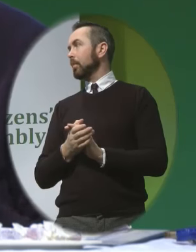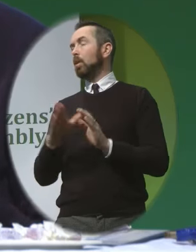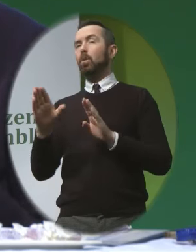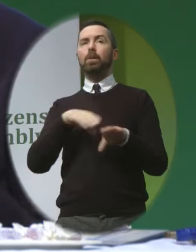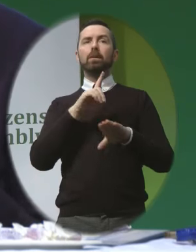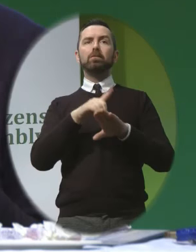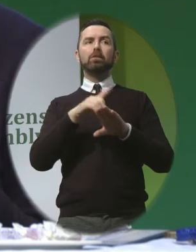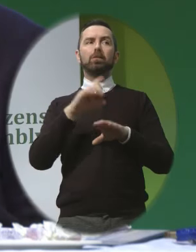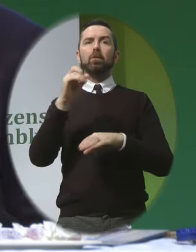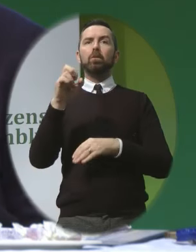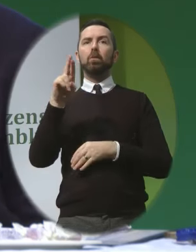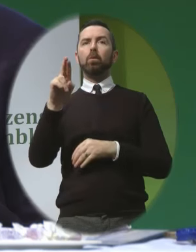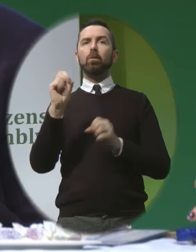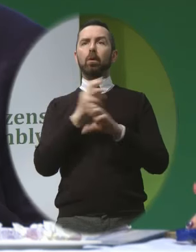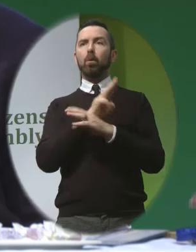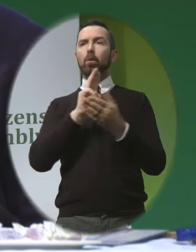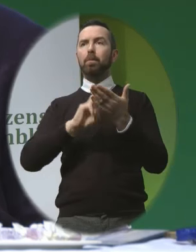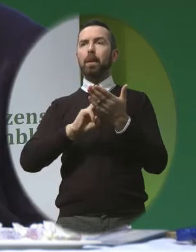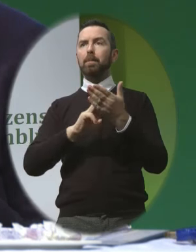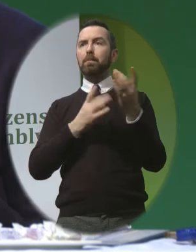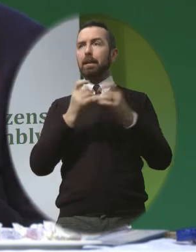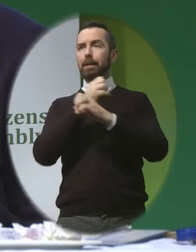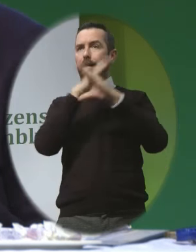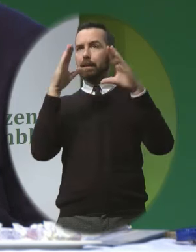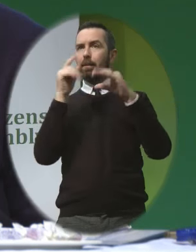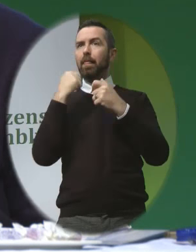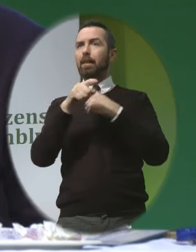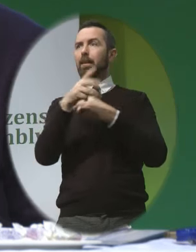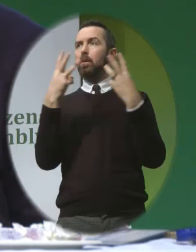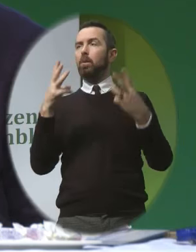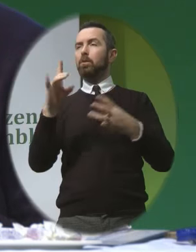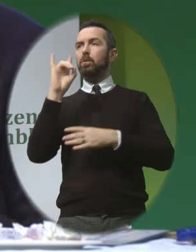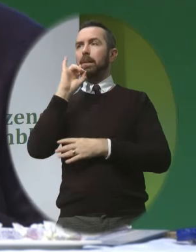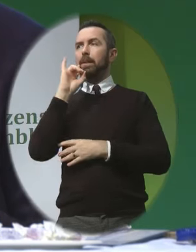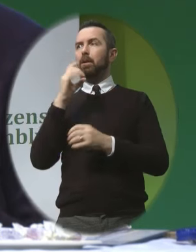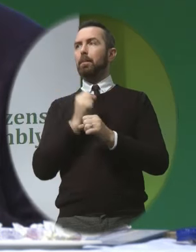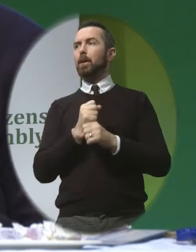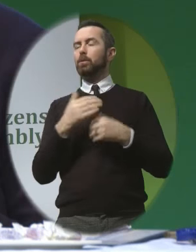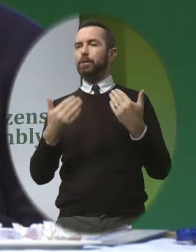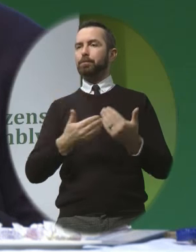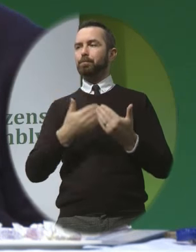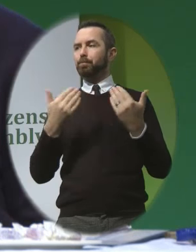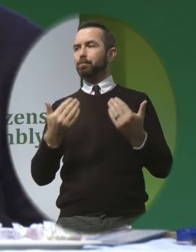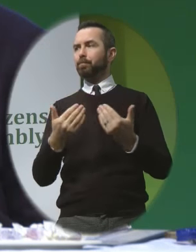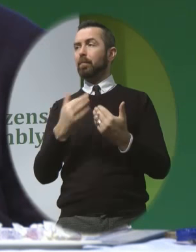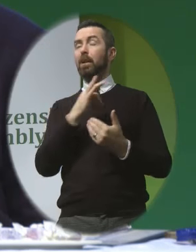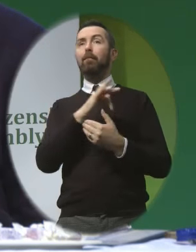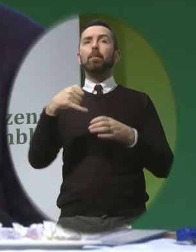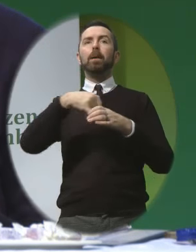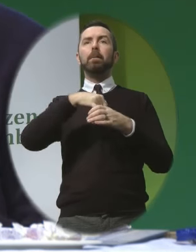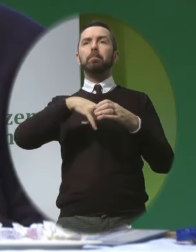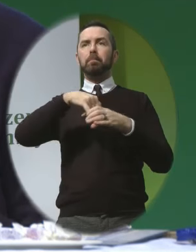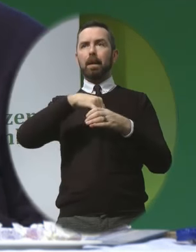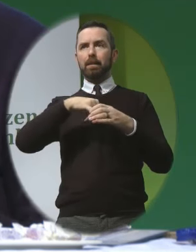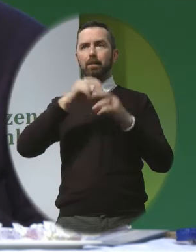Lore The members made it quite clear That they wanted to hear about From a medic or